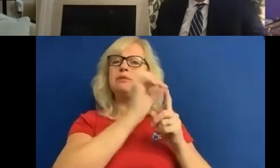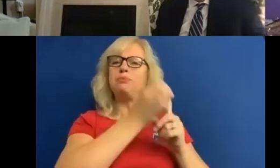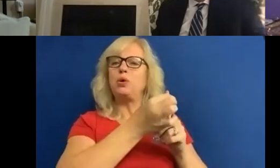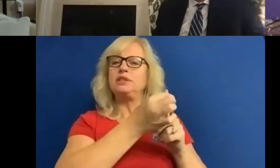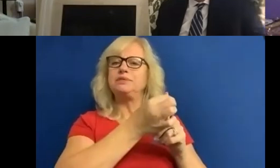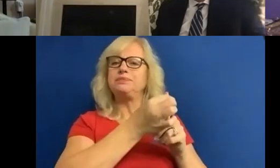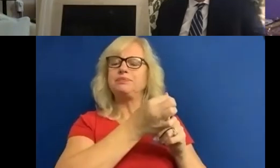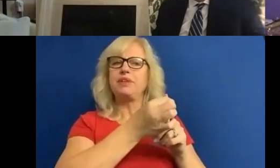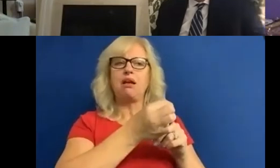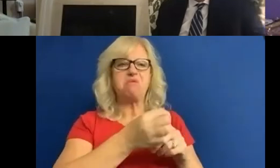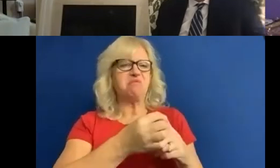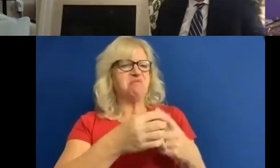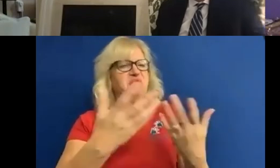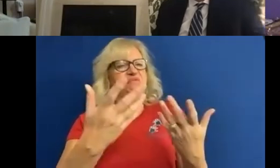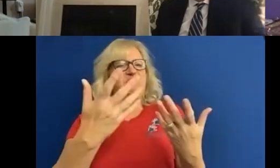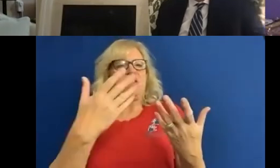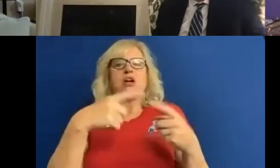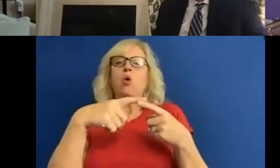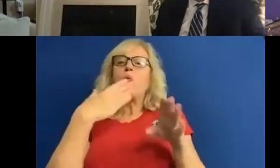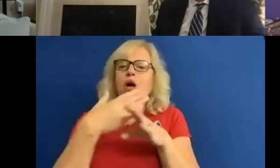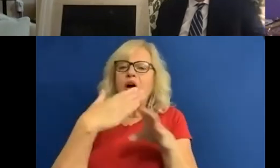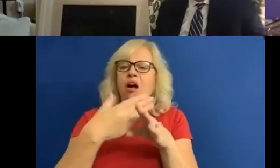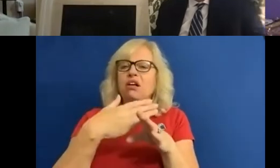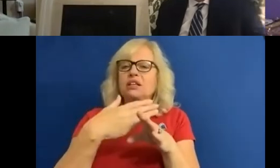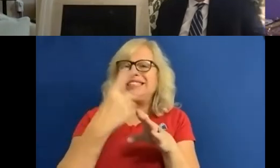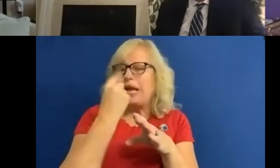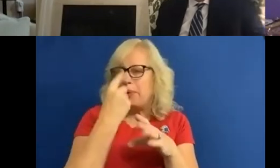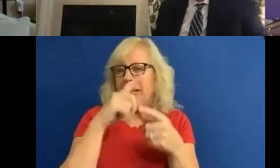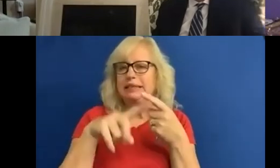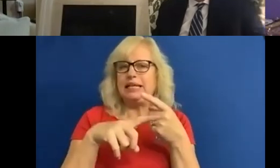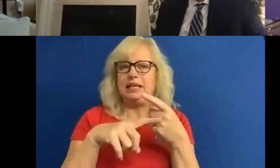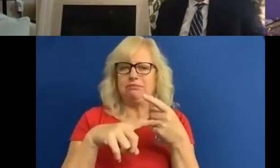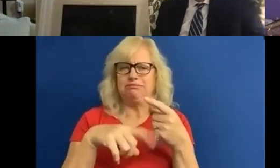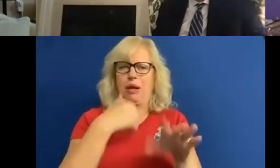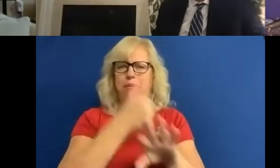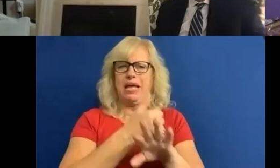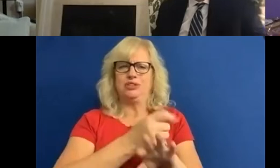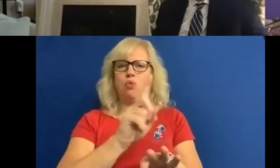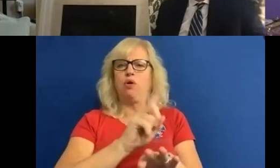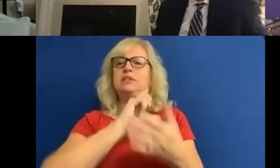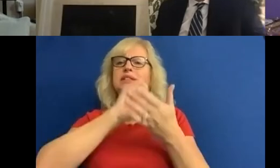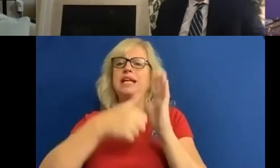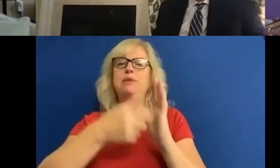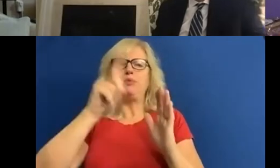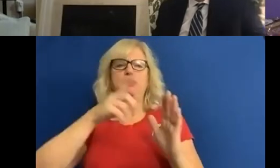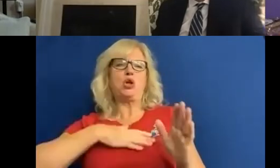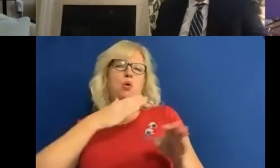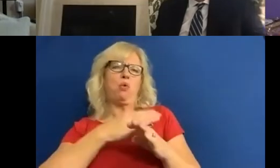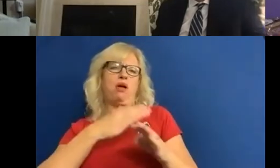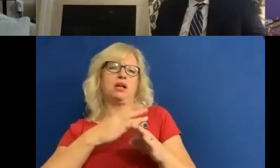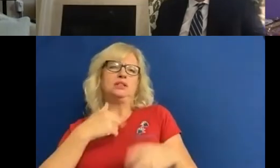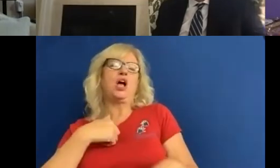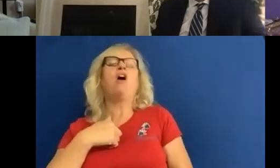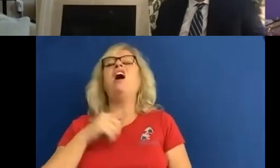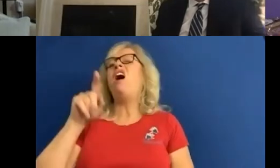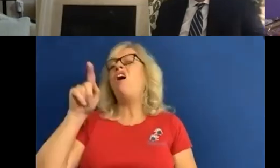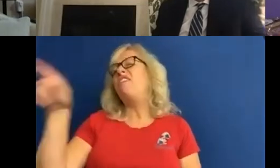capability assessments are based on the on the premise that disabled people really don't want to work so they're going to pretend they're disabled so that they can